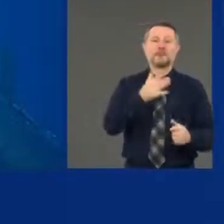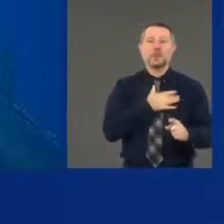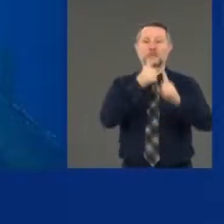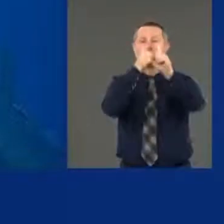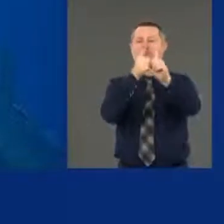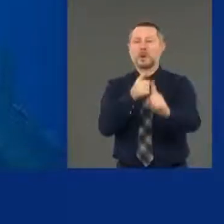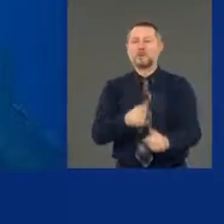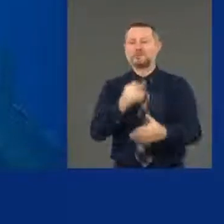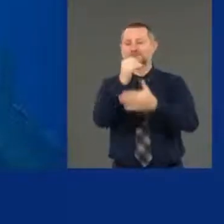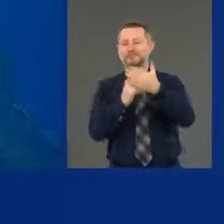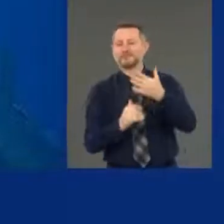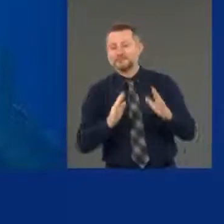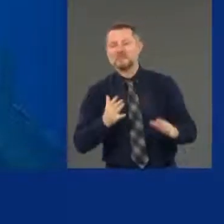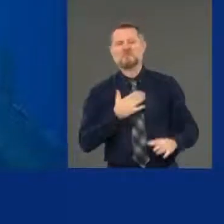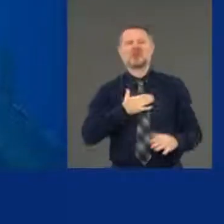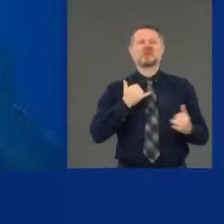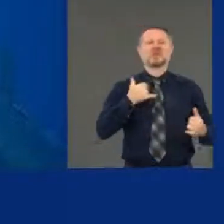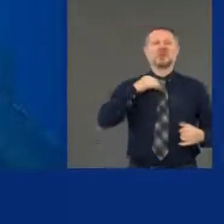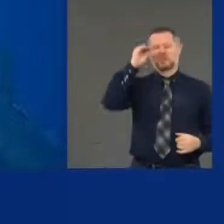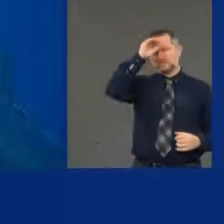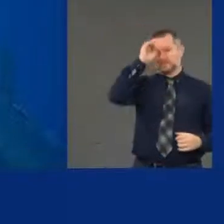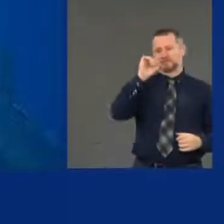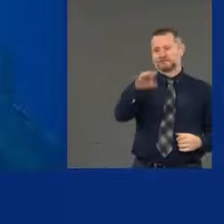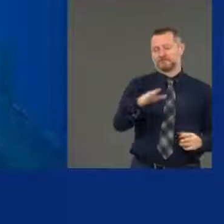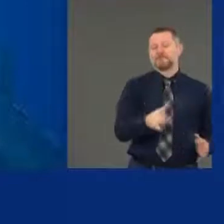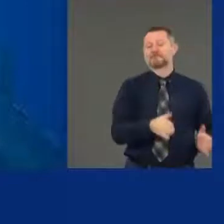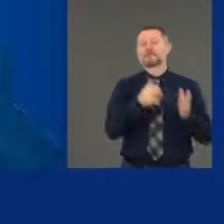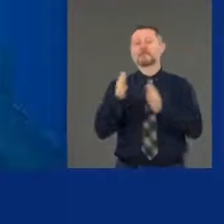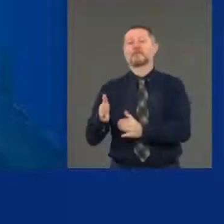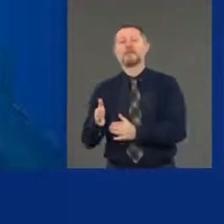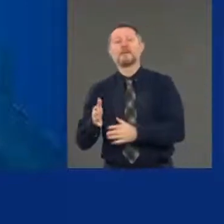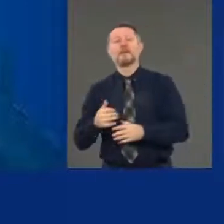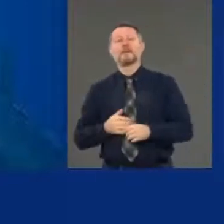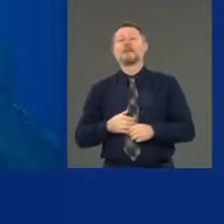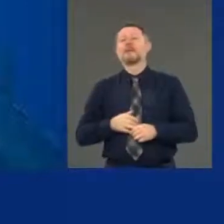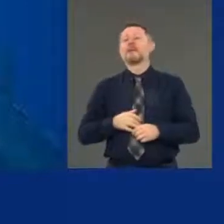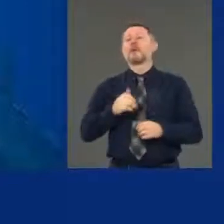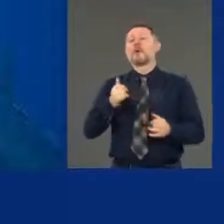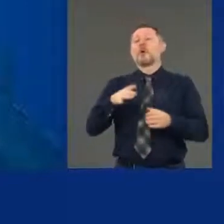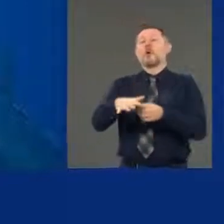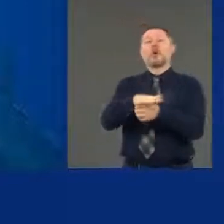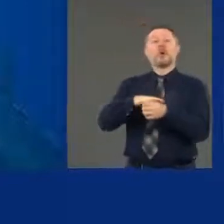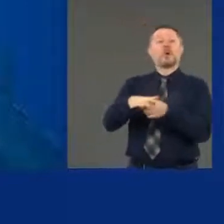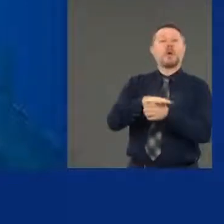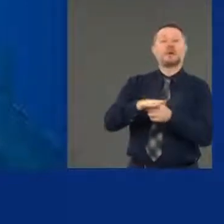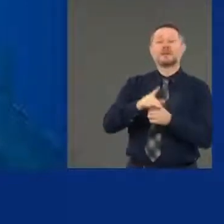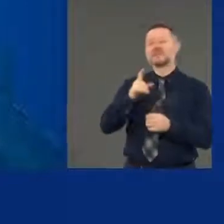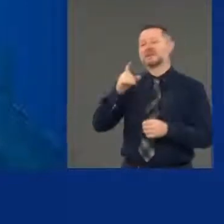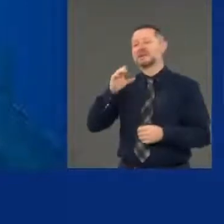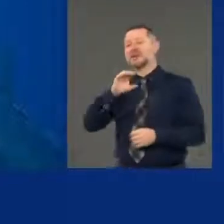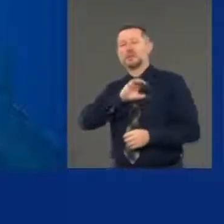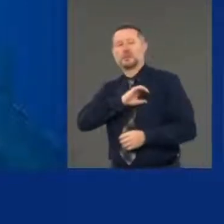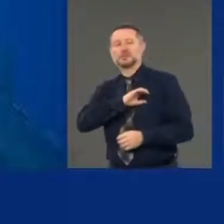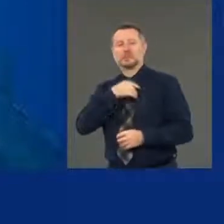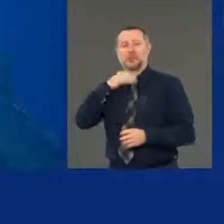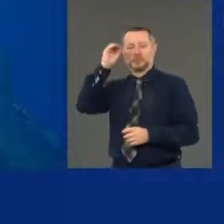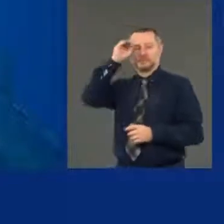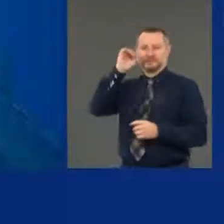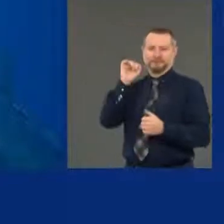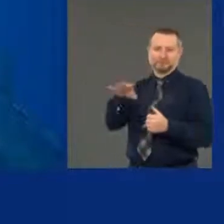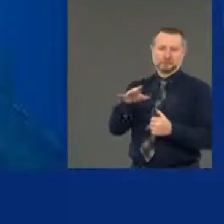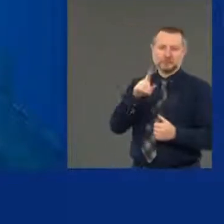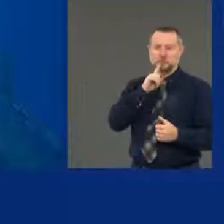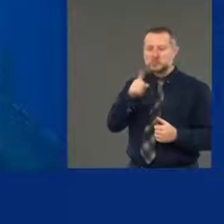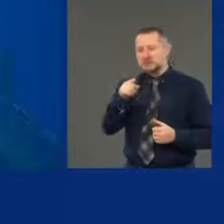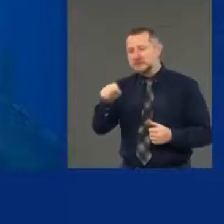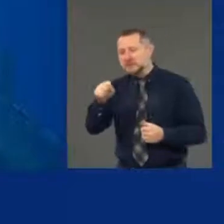On the immediate issue of policing, this is my opinion to the local elected officials and the police departments that are grappling with it.